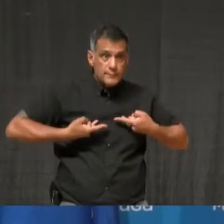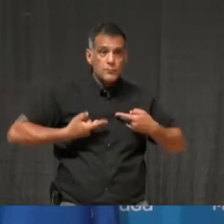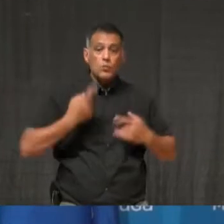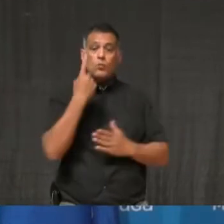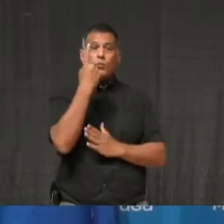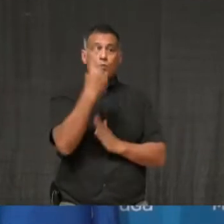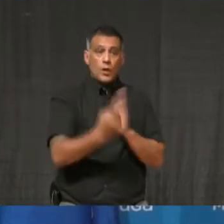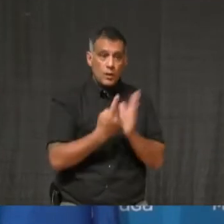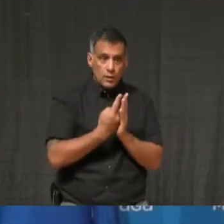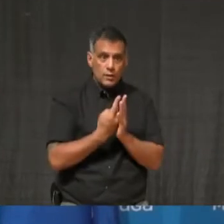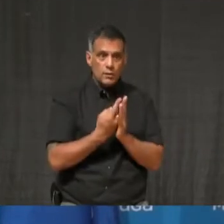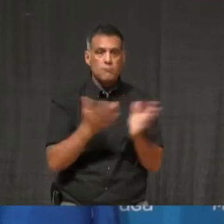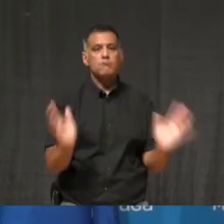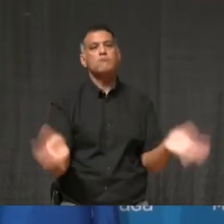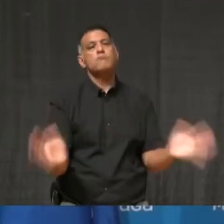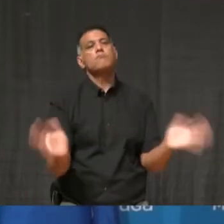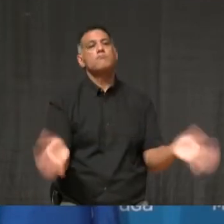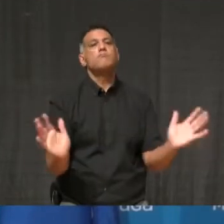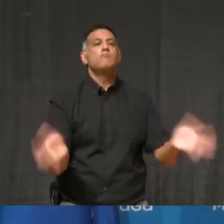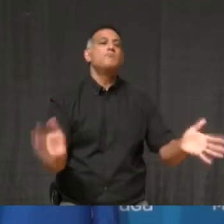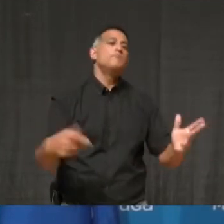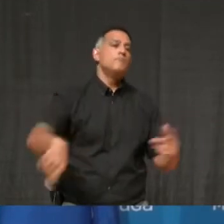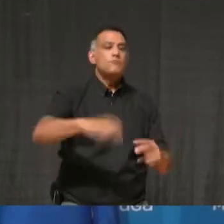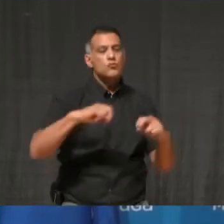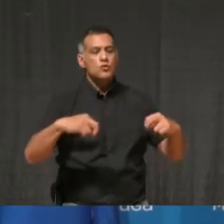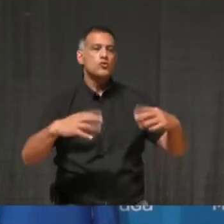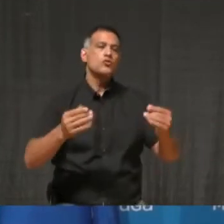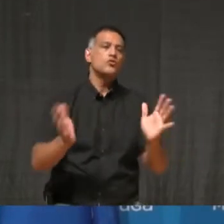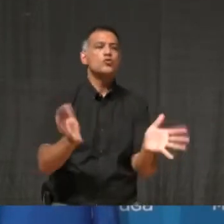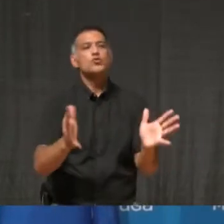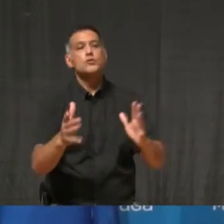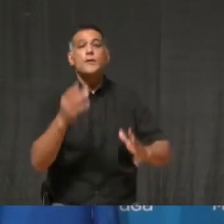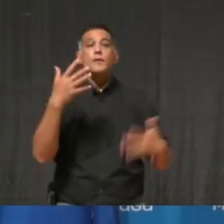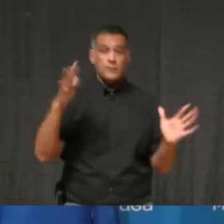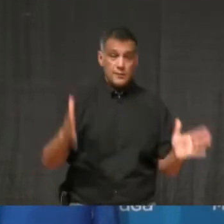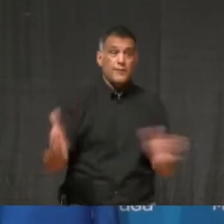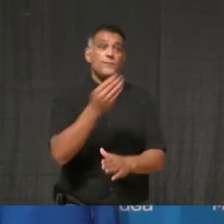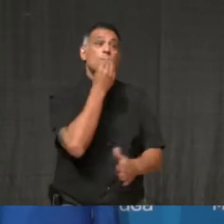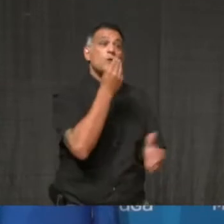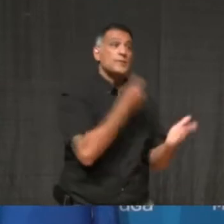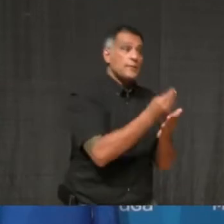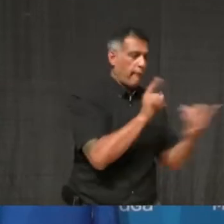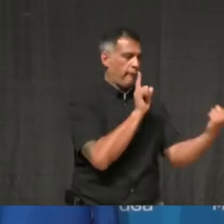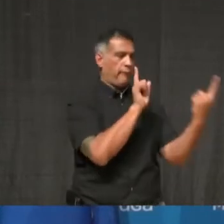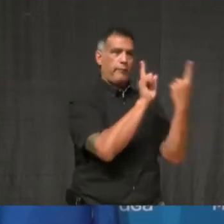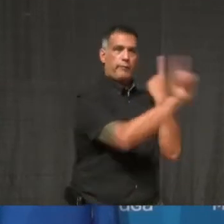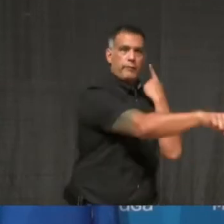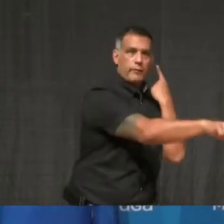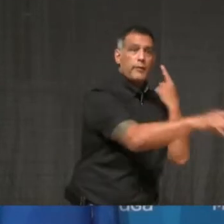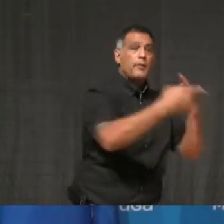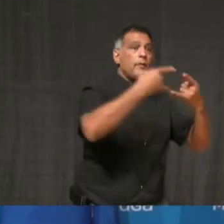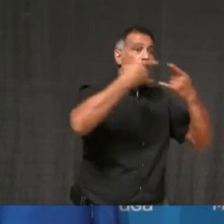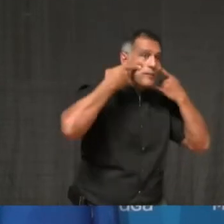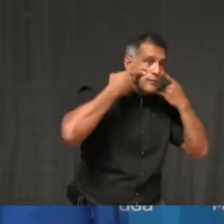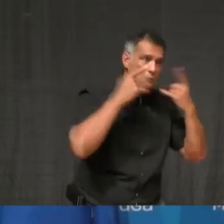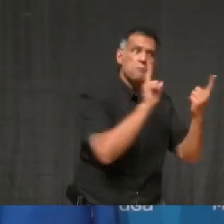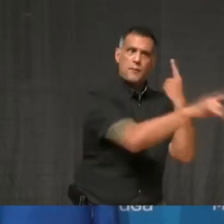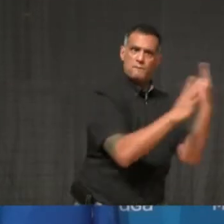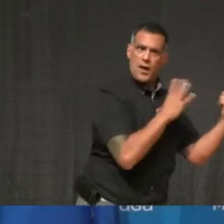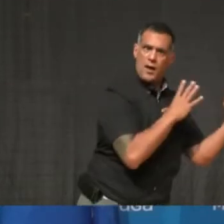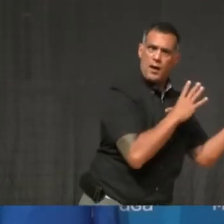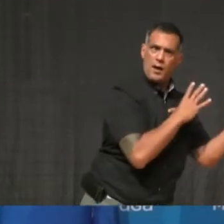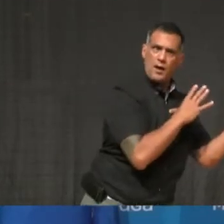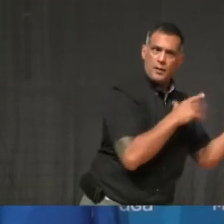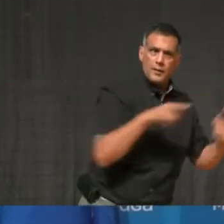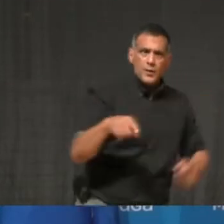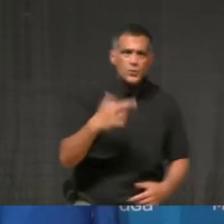It is one thing to wear a mask, to walk the aisle of your grocery store, and pass someone along the way. It is quite different to be interacting with five